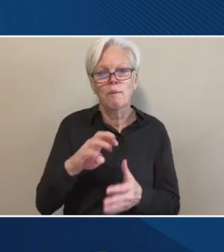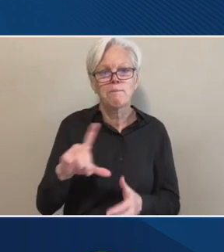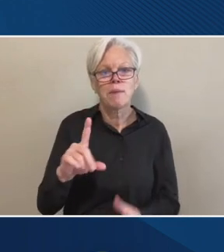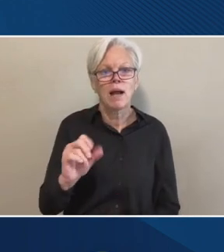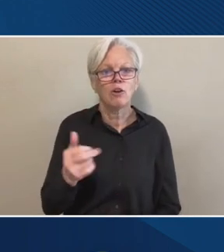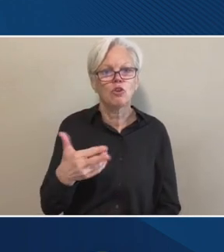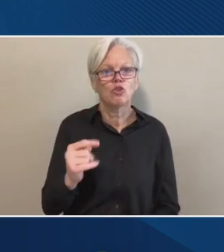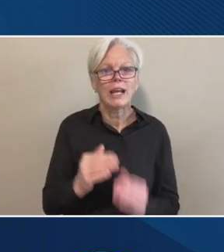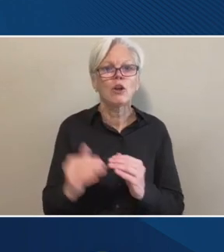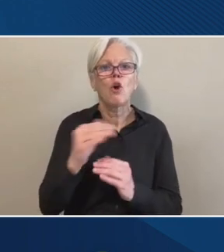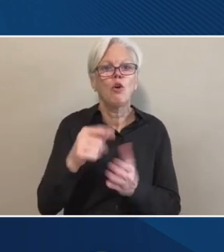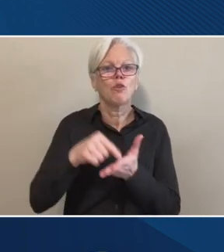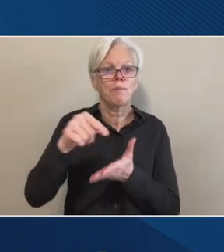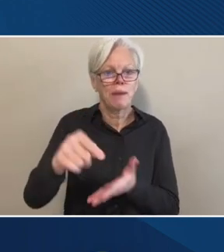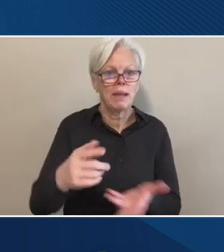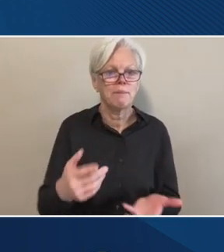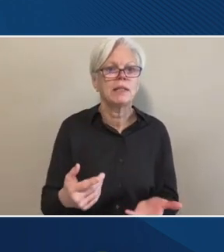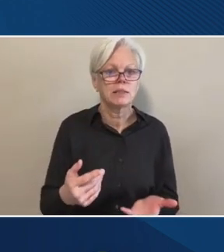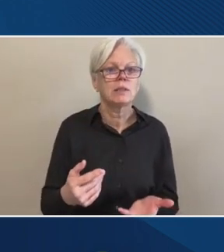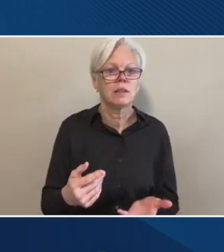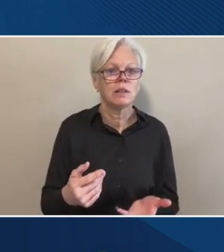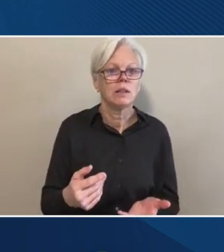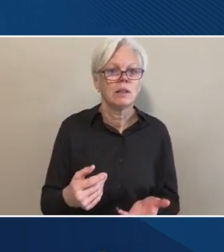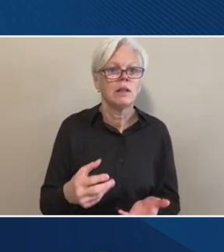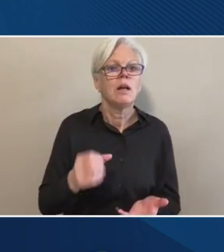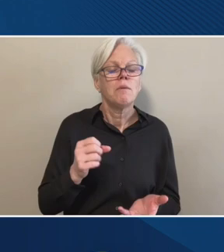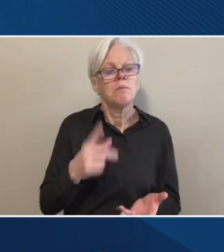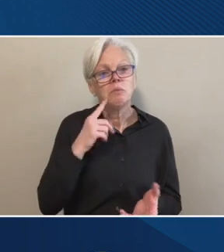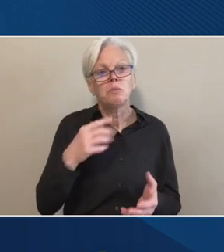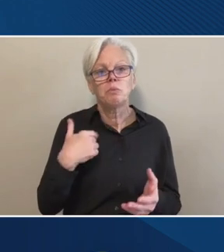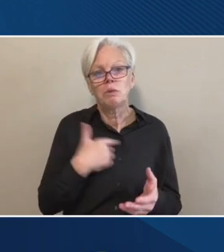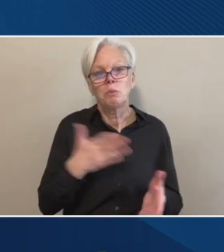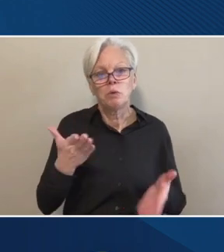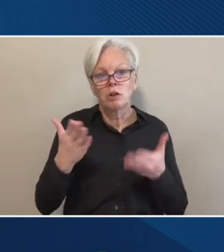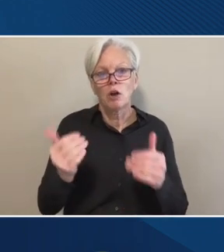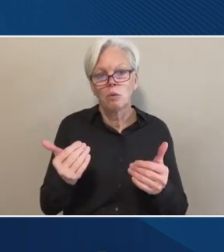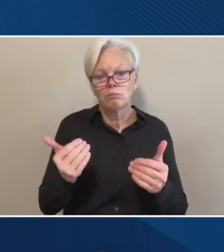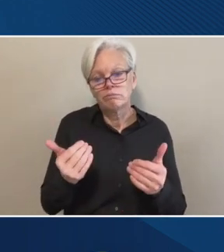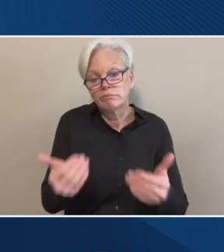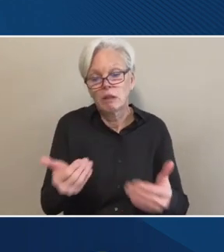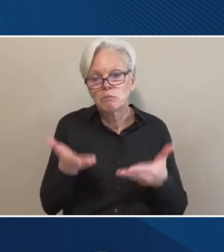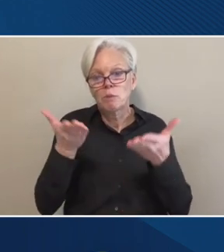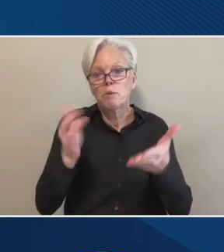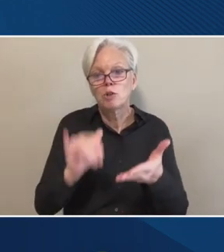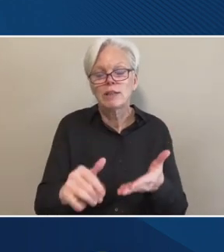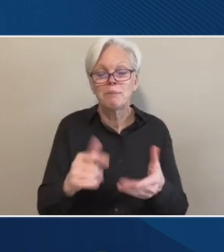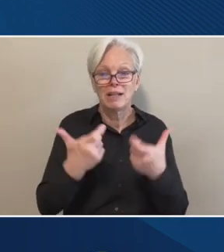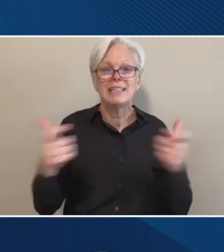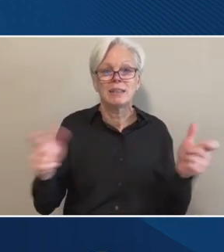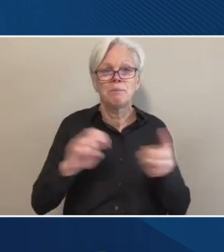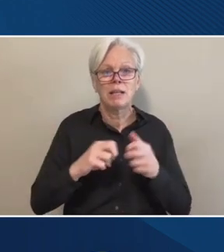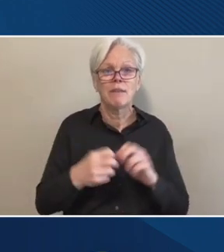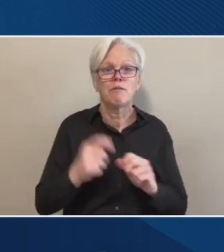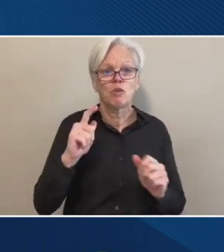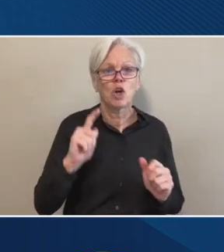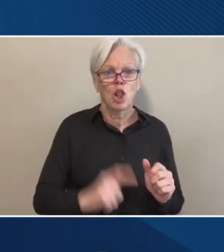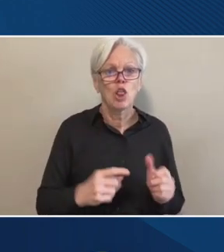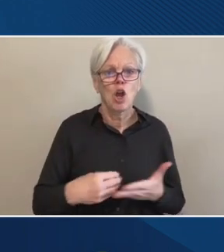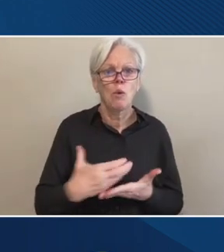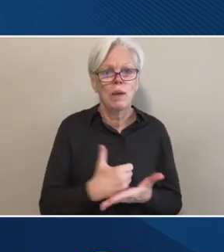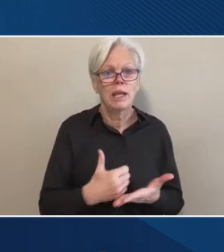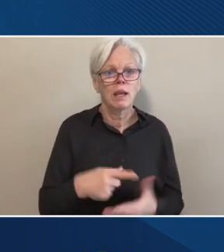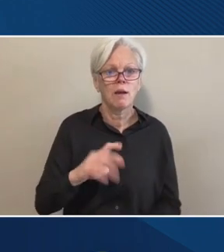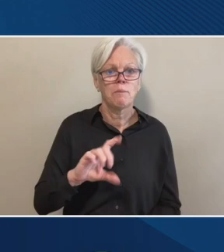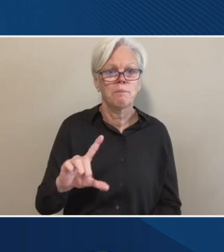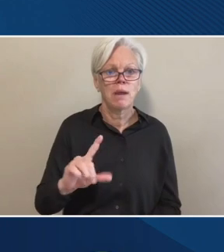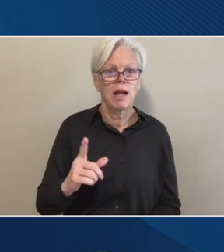certainly something I think that we'll go ahead and, um, propose, but, um, this is a big issue for, for low income Pell Grant students,